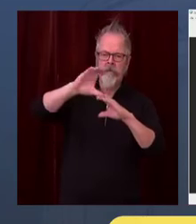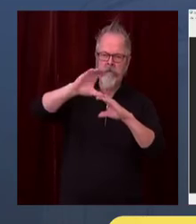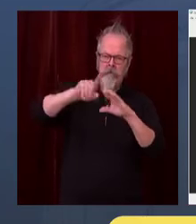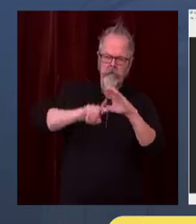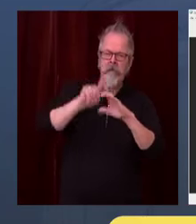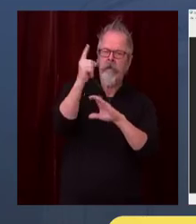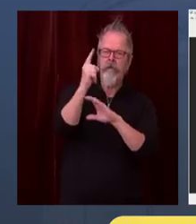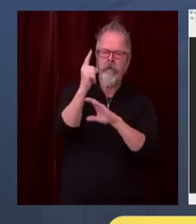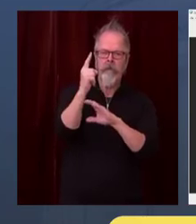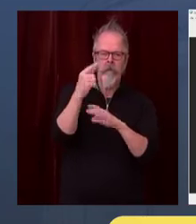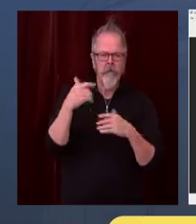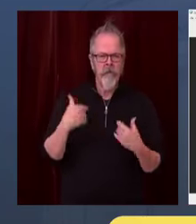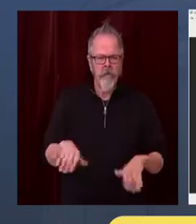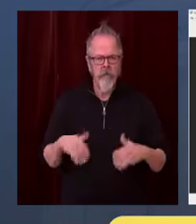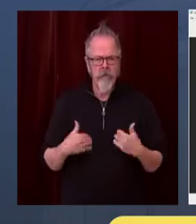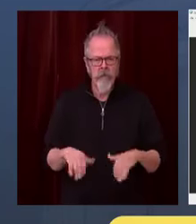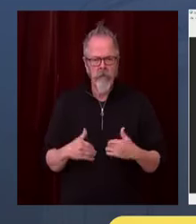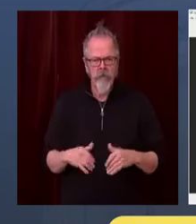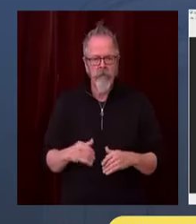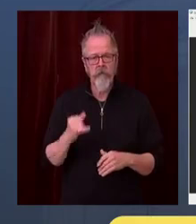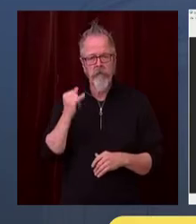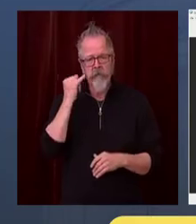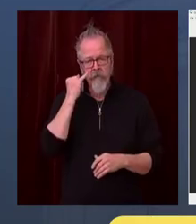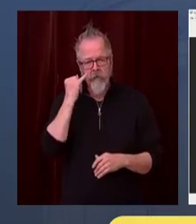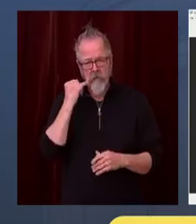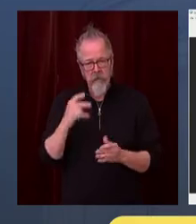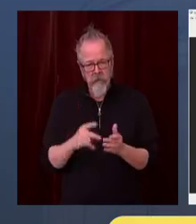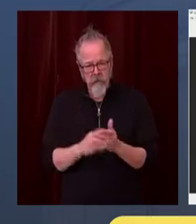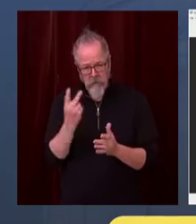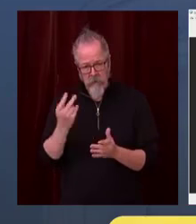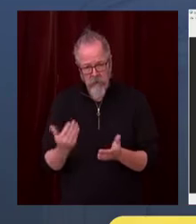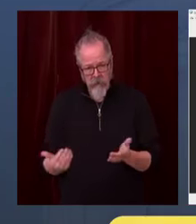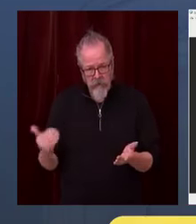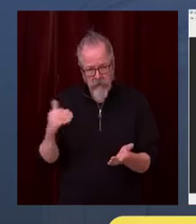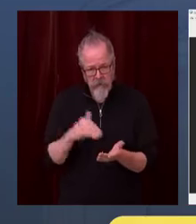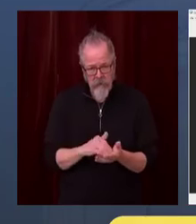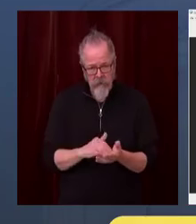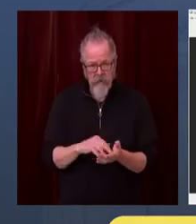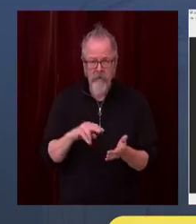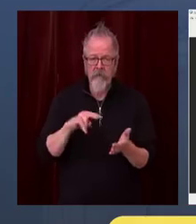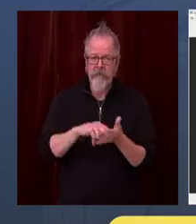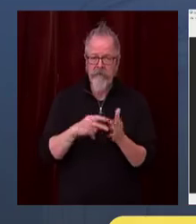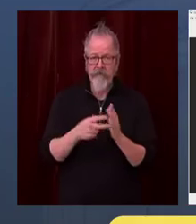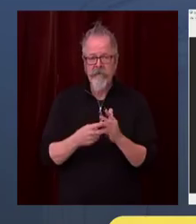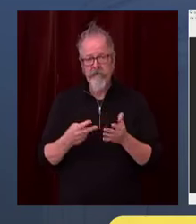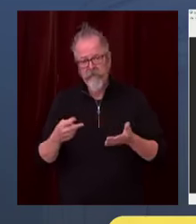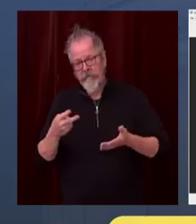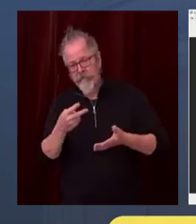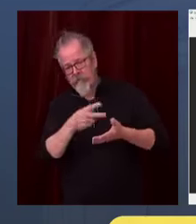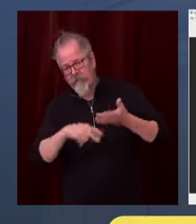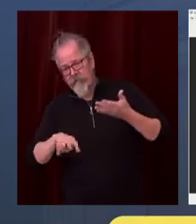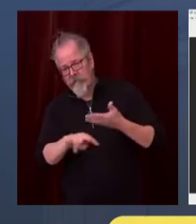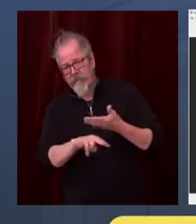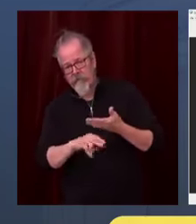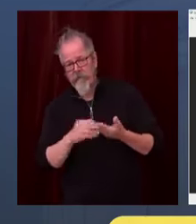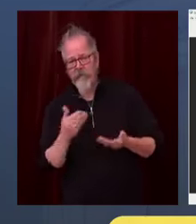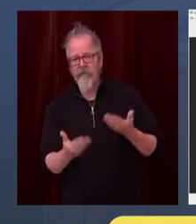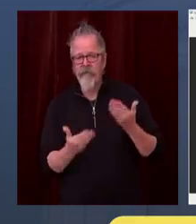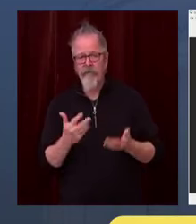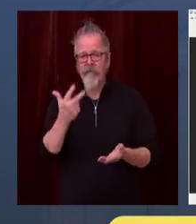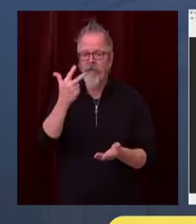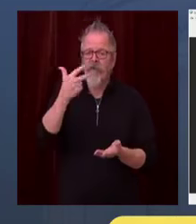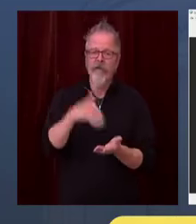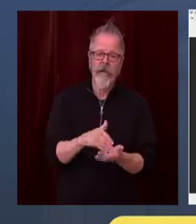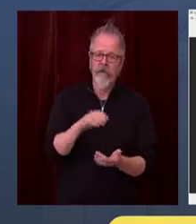time continues, in two more weeks, we'll be seeing over 4,000 cases per day. Especially concerning